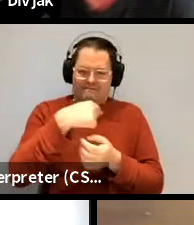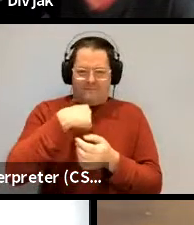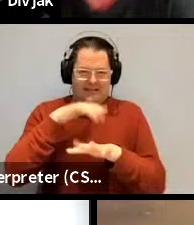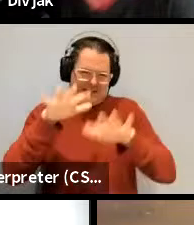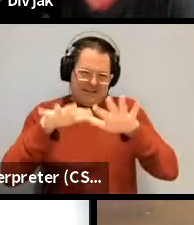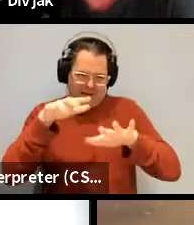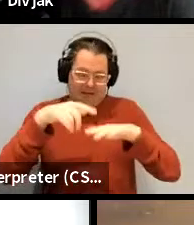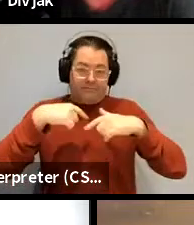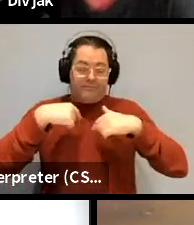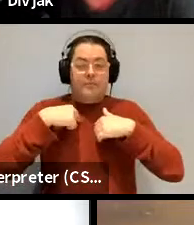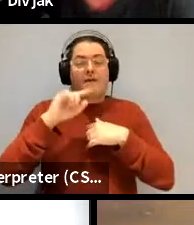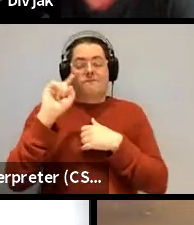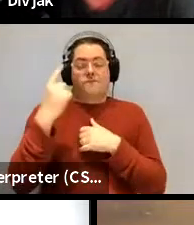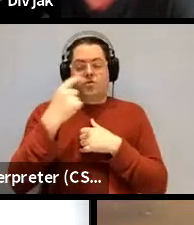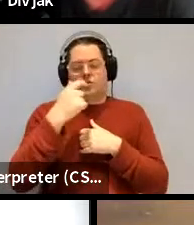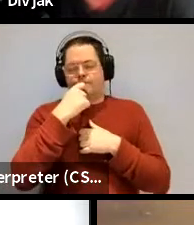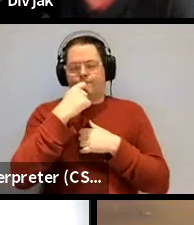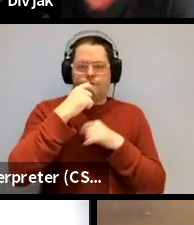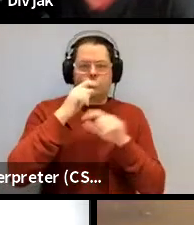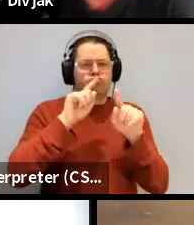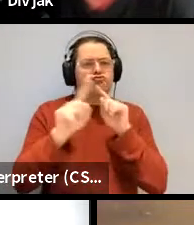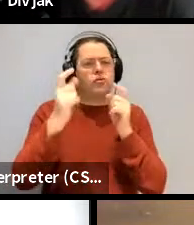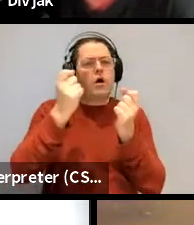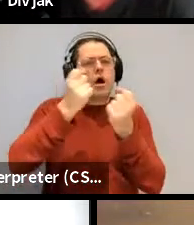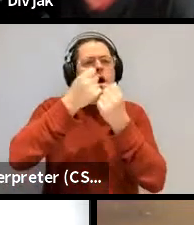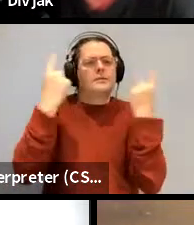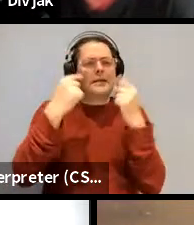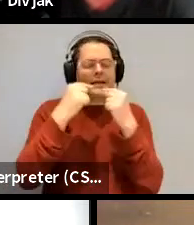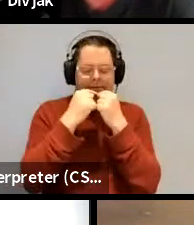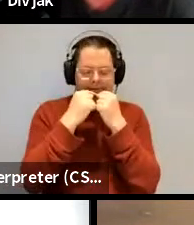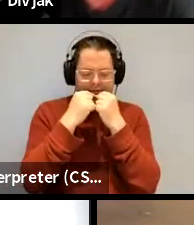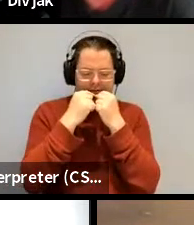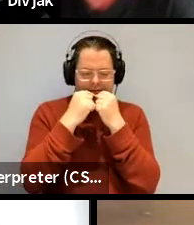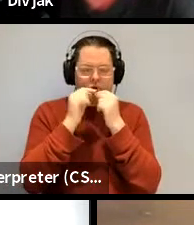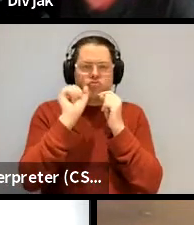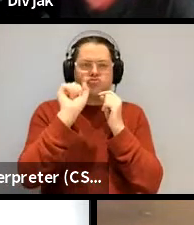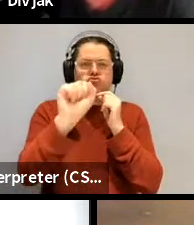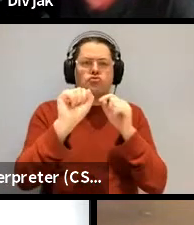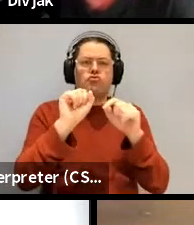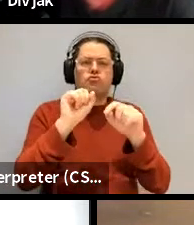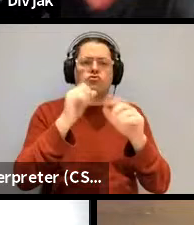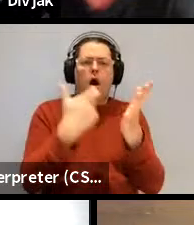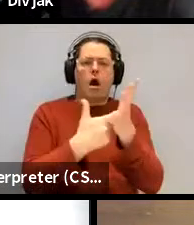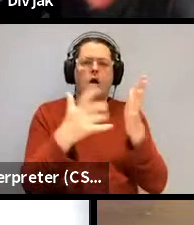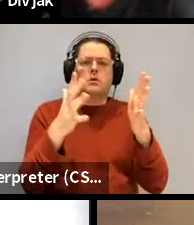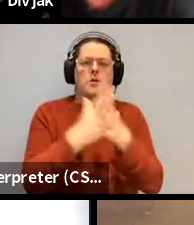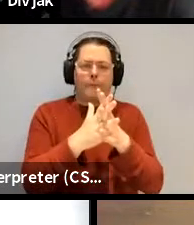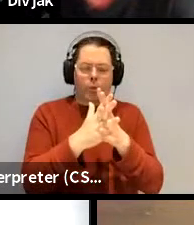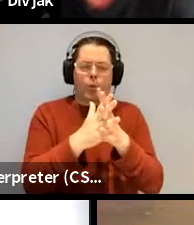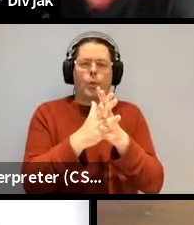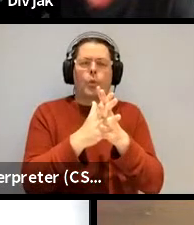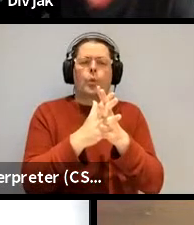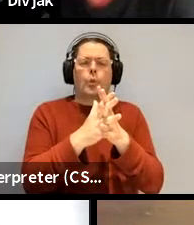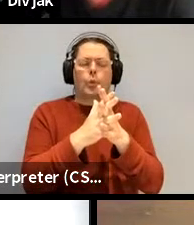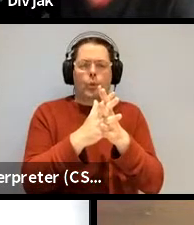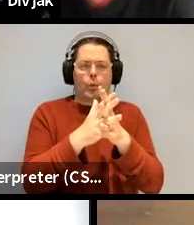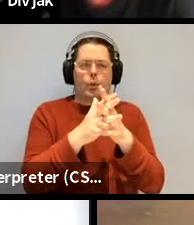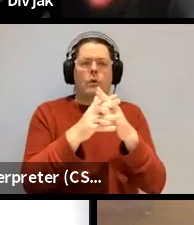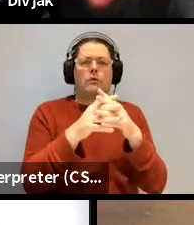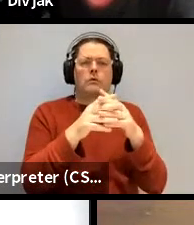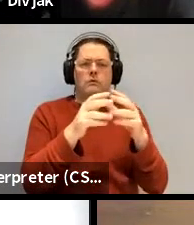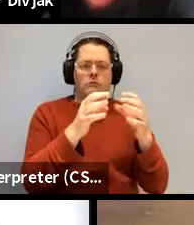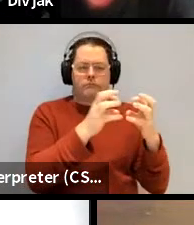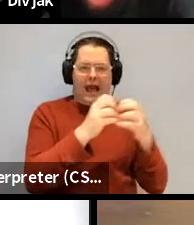so my question initially was like just trying to understand how the models that you are testing so you and and pet her whoever testing